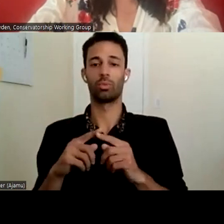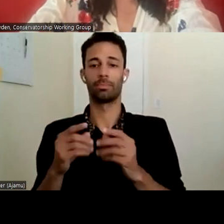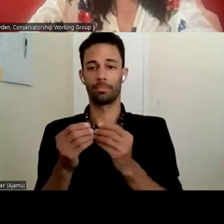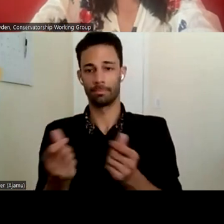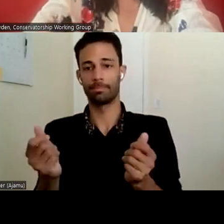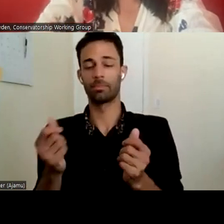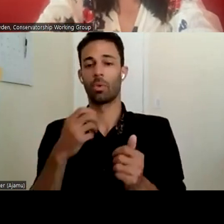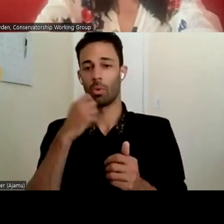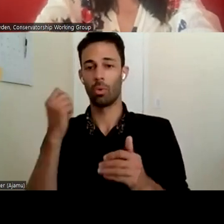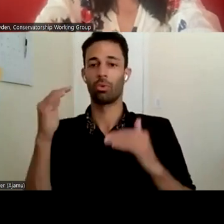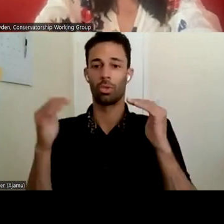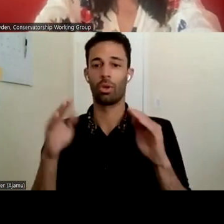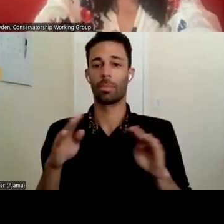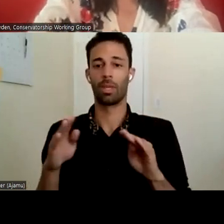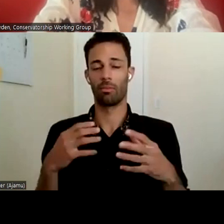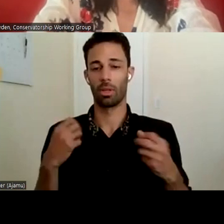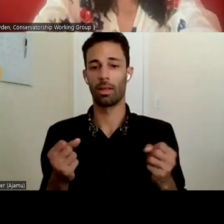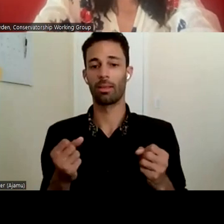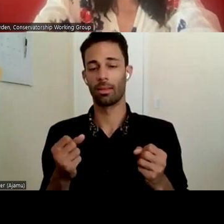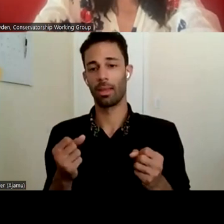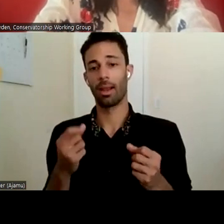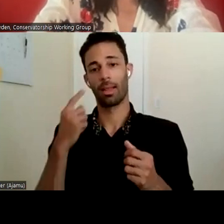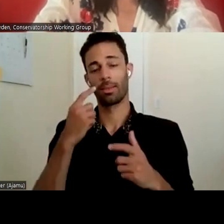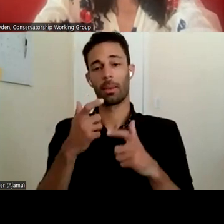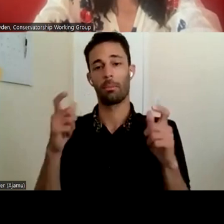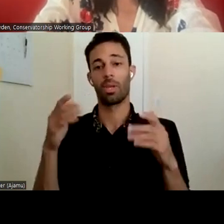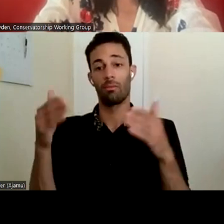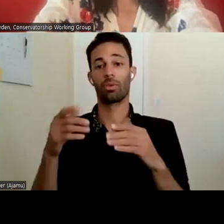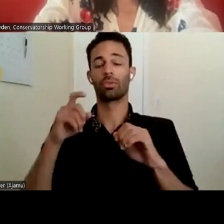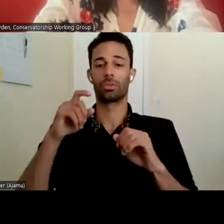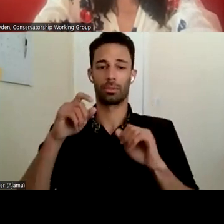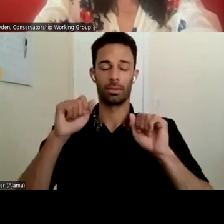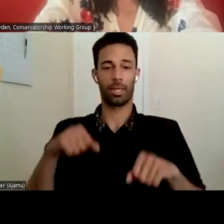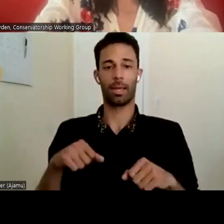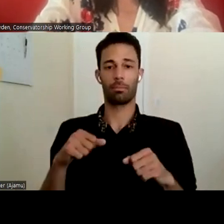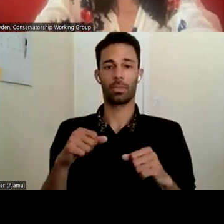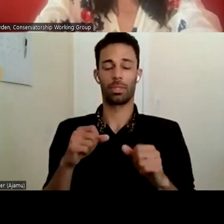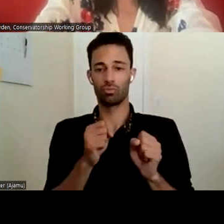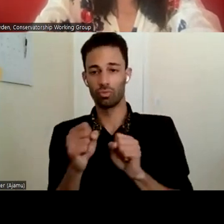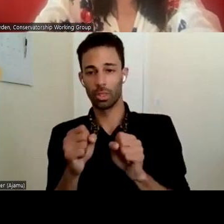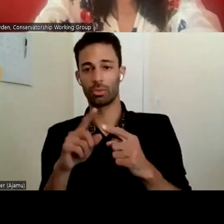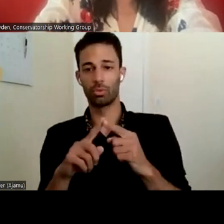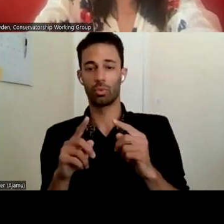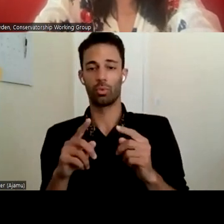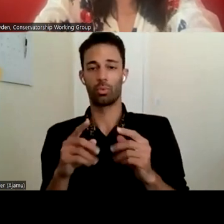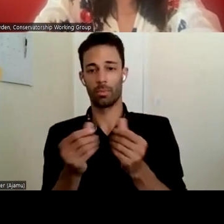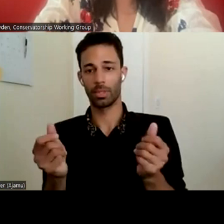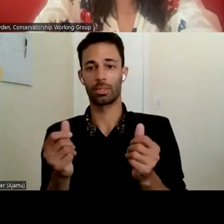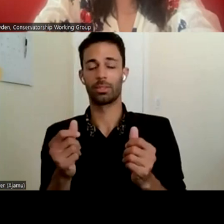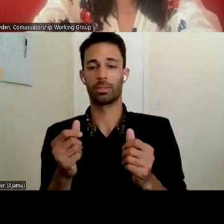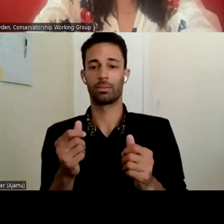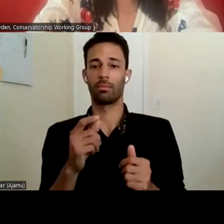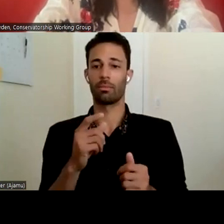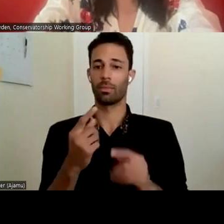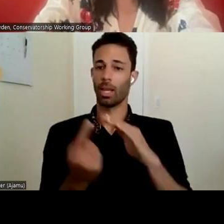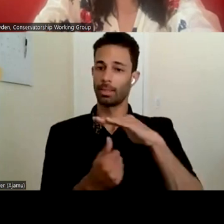and I think a key focus could be um strategies to address isolation and loneliness and kind of potentially I'm